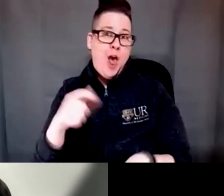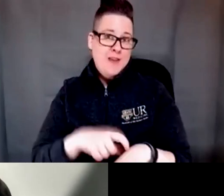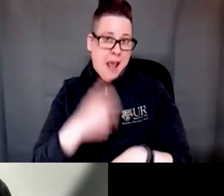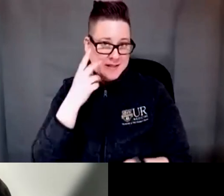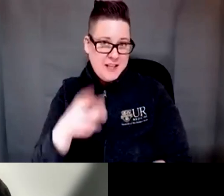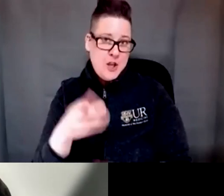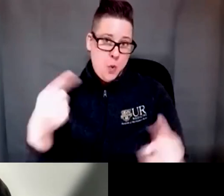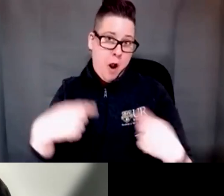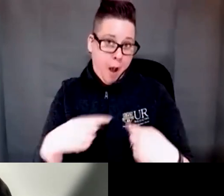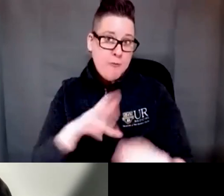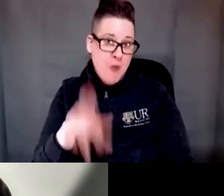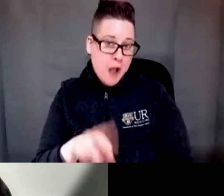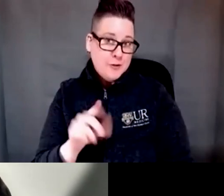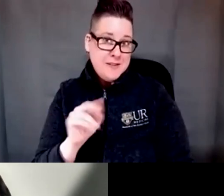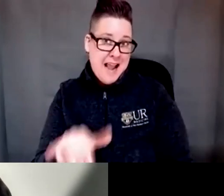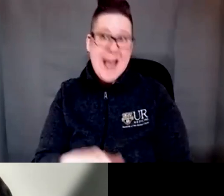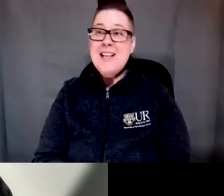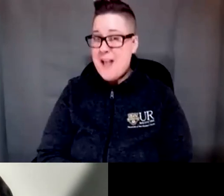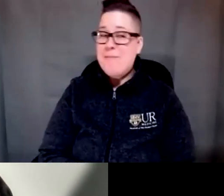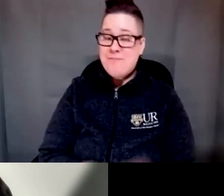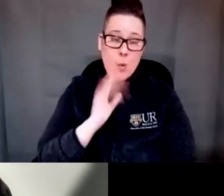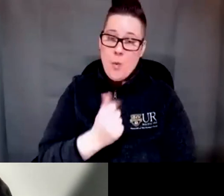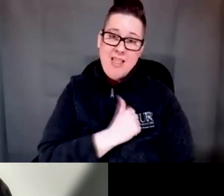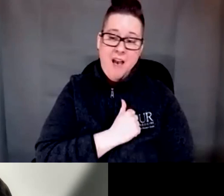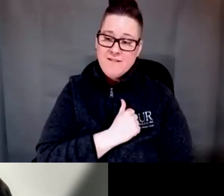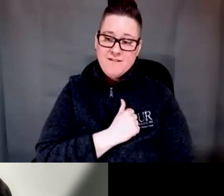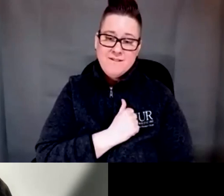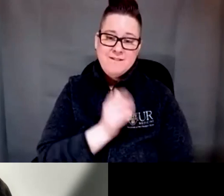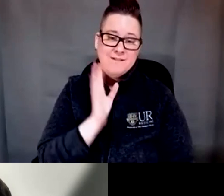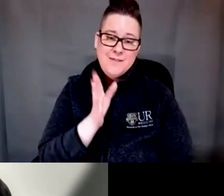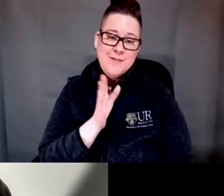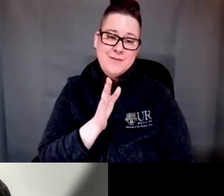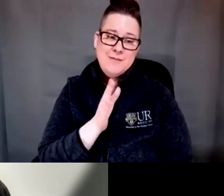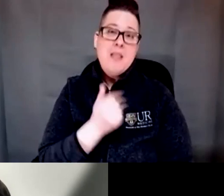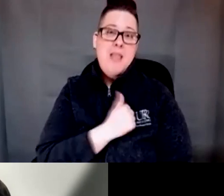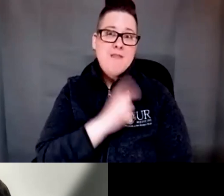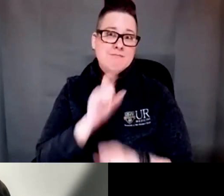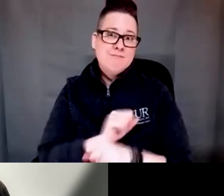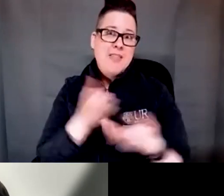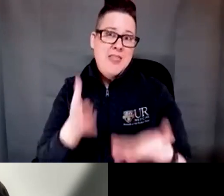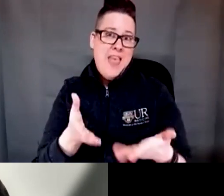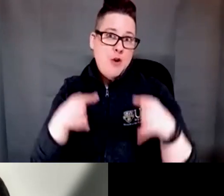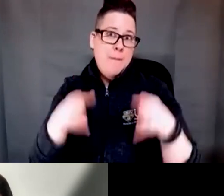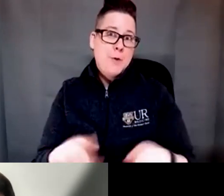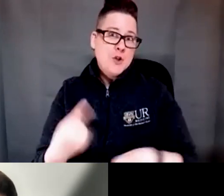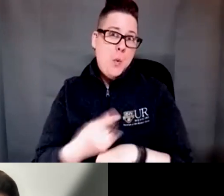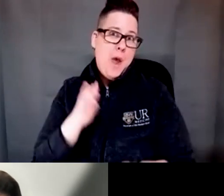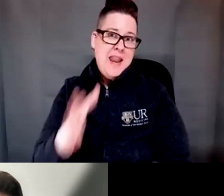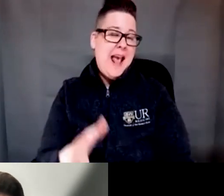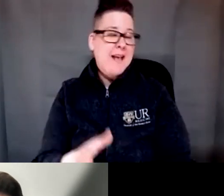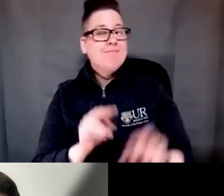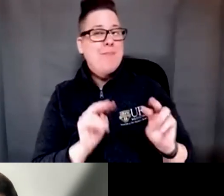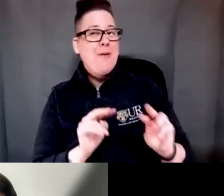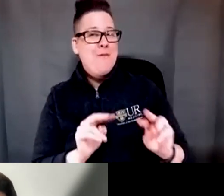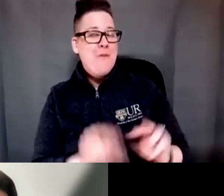here in Rochester in person. Yeah, I'd love to be there in person one day. Look for